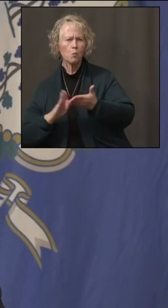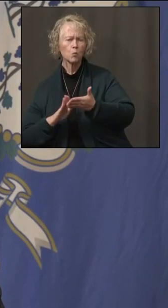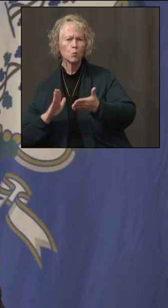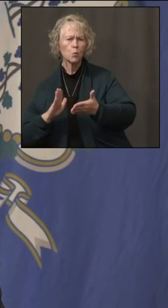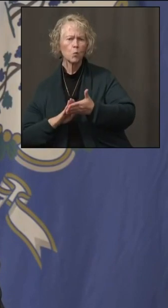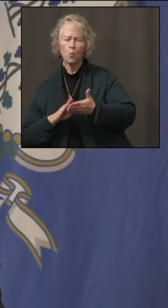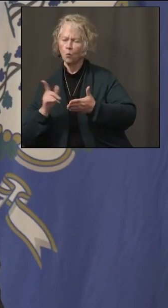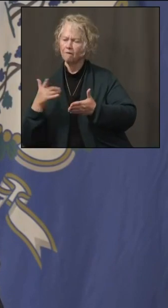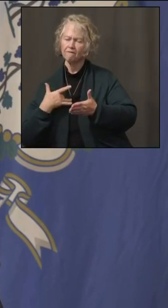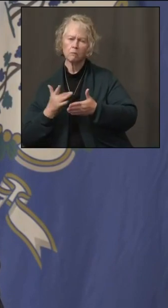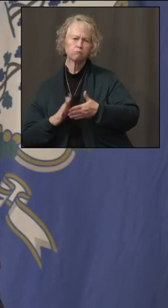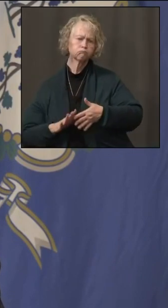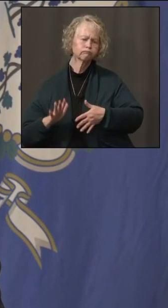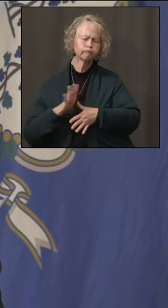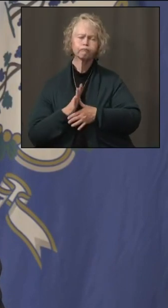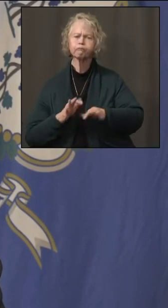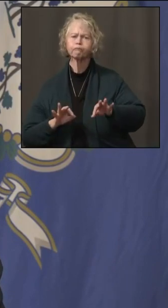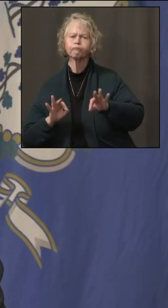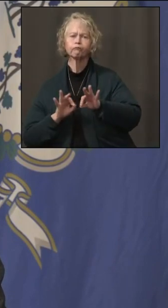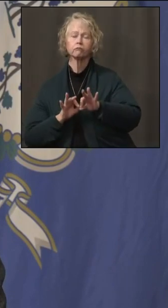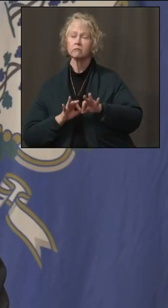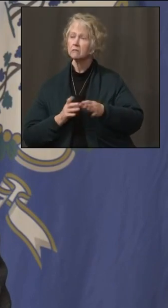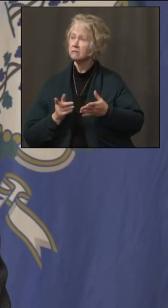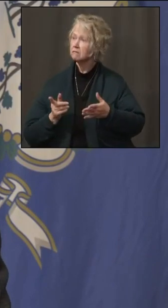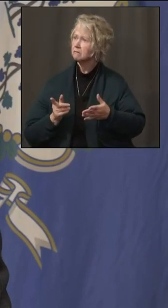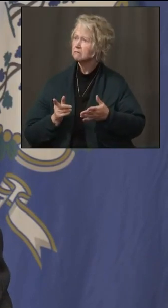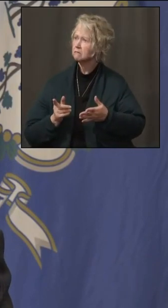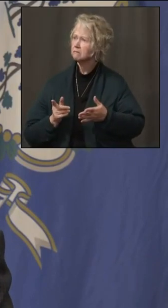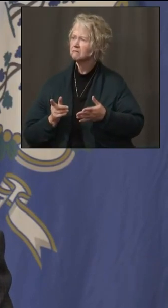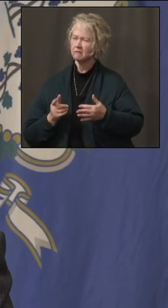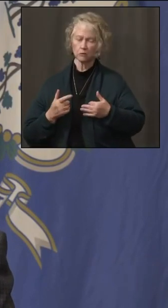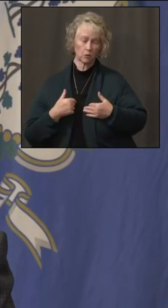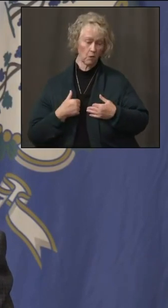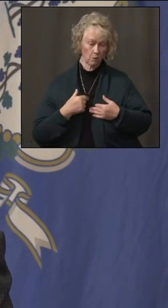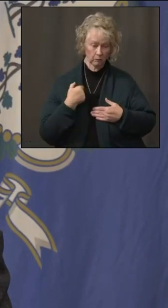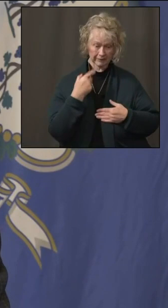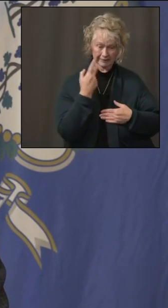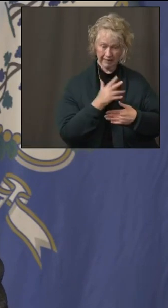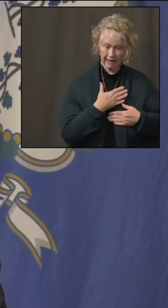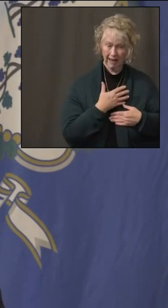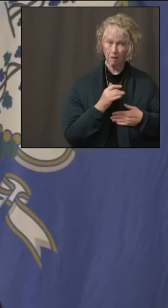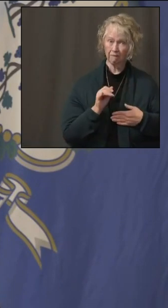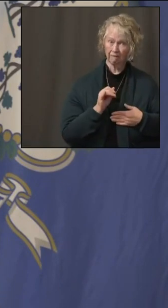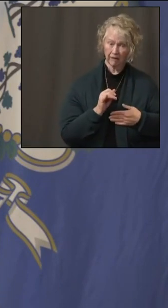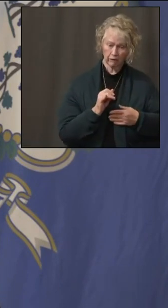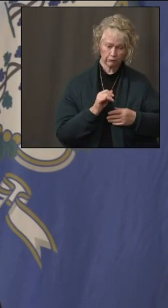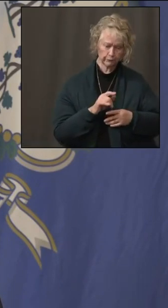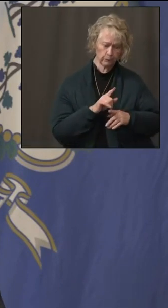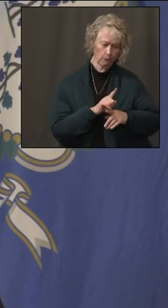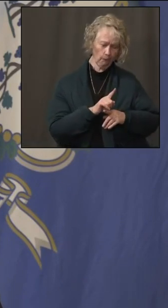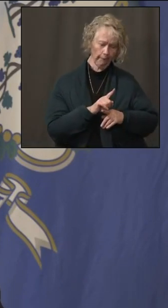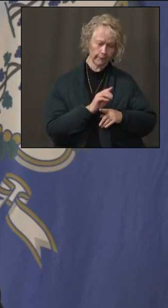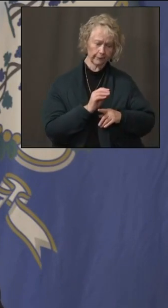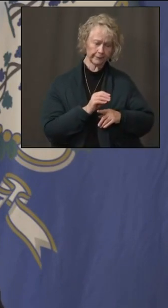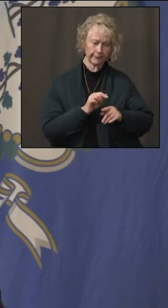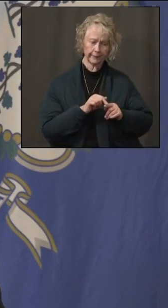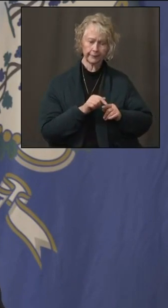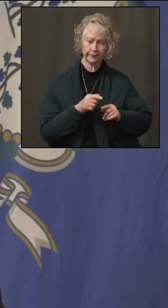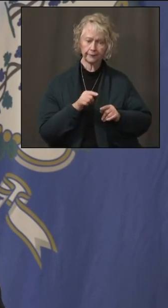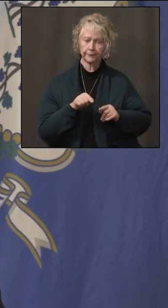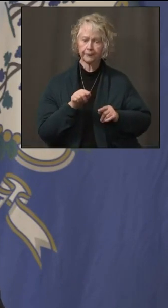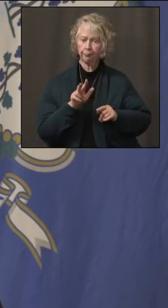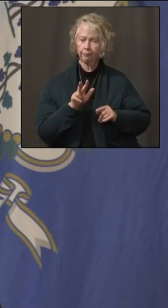an absolute priority, and it's worth noting, even as our infection rate has crept up from one percent to three and a half or four,